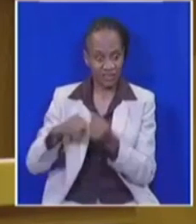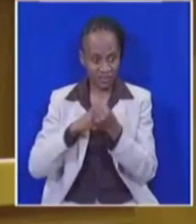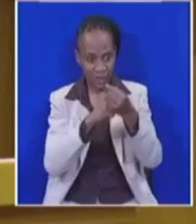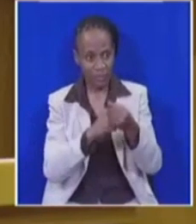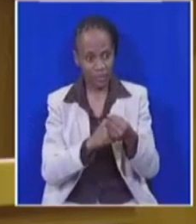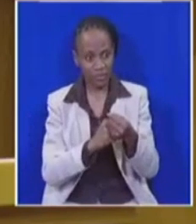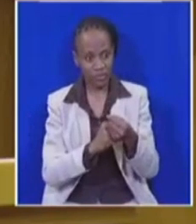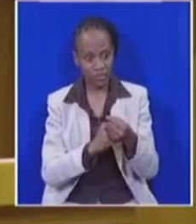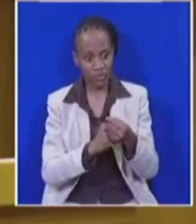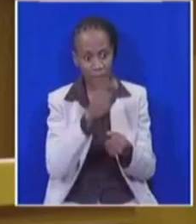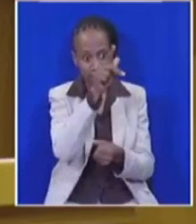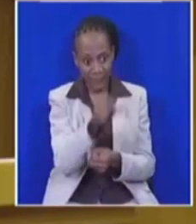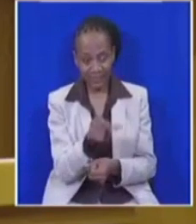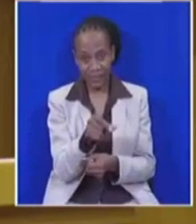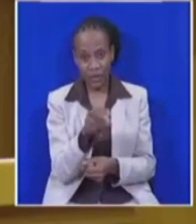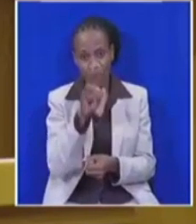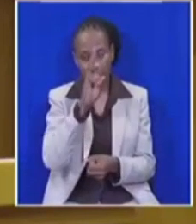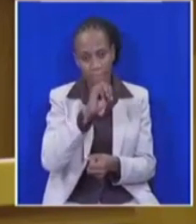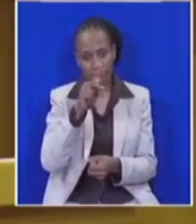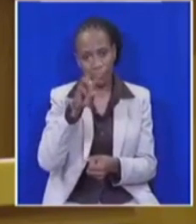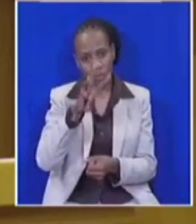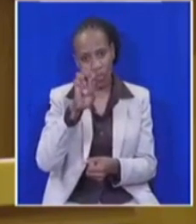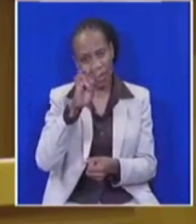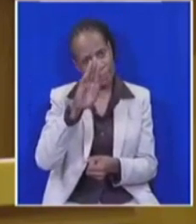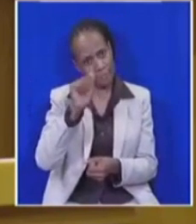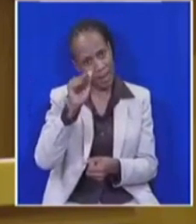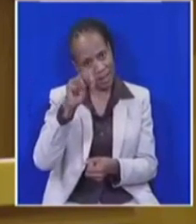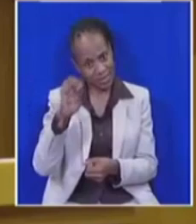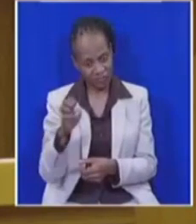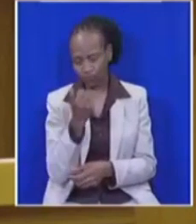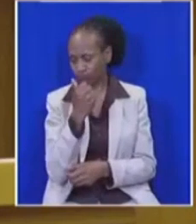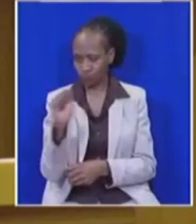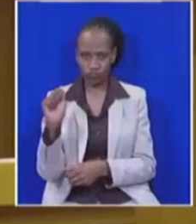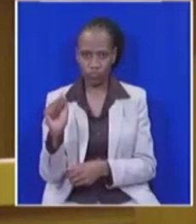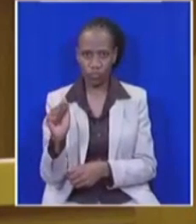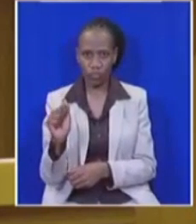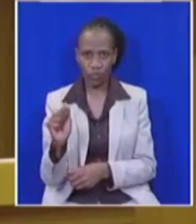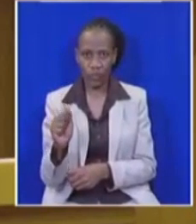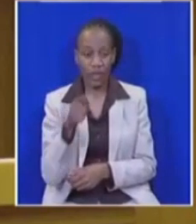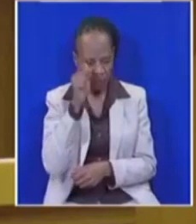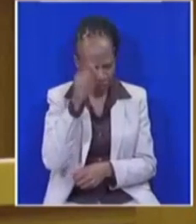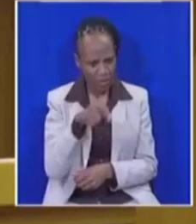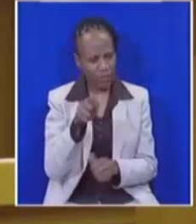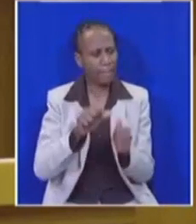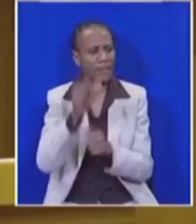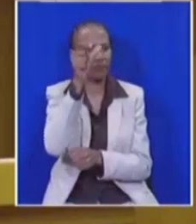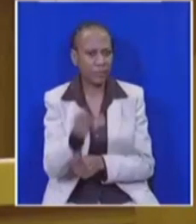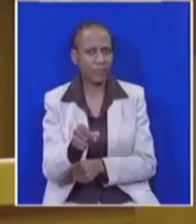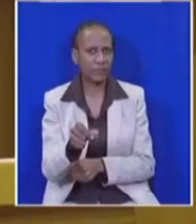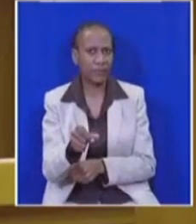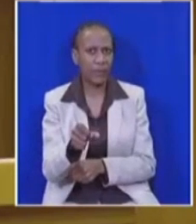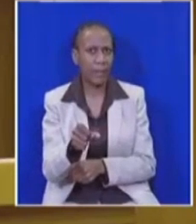Ms. Nkobani for the following reasons. Her appointment would be unreasonable as she was by no means the best candidate for the position and was